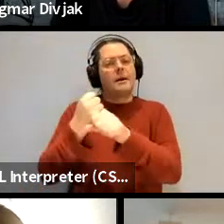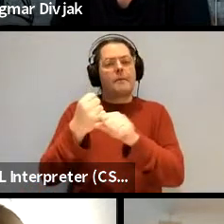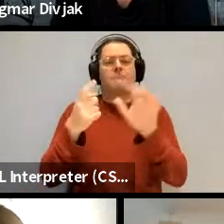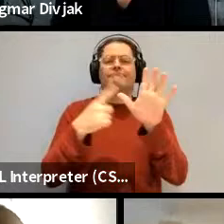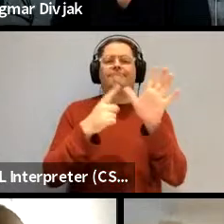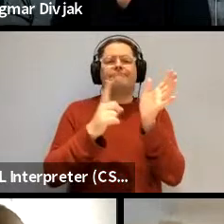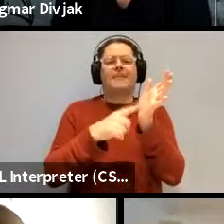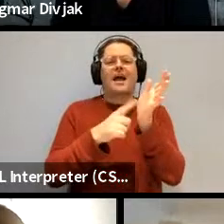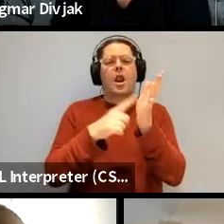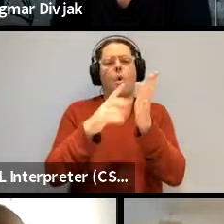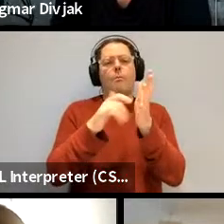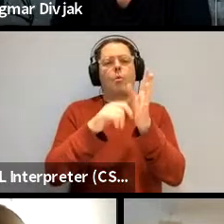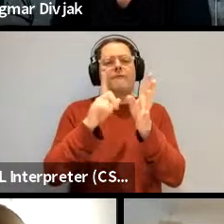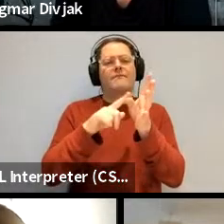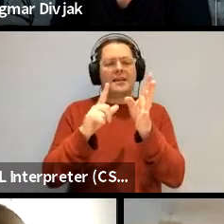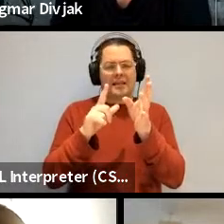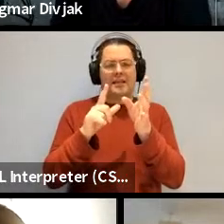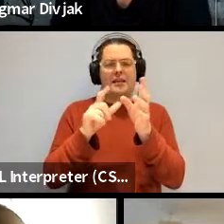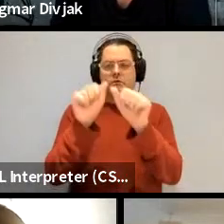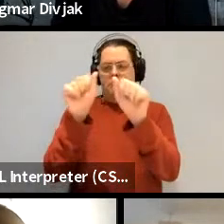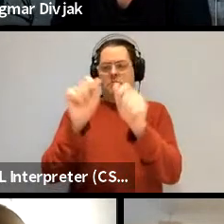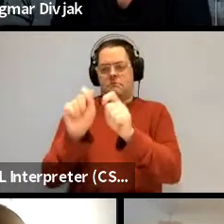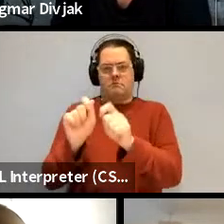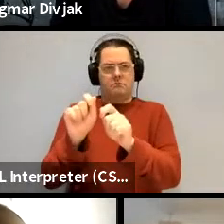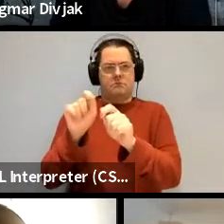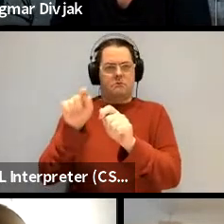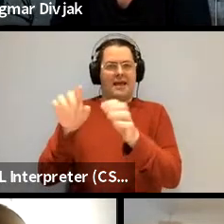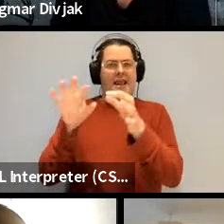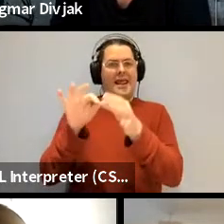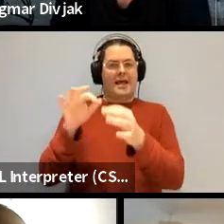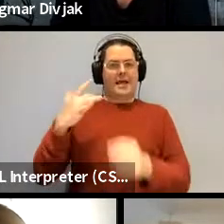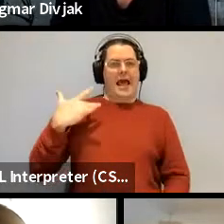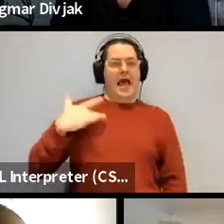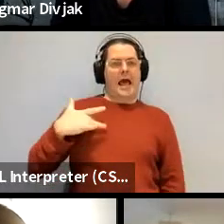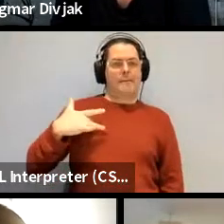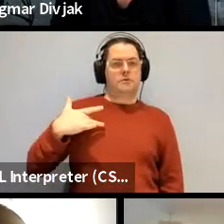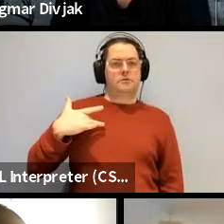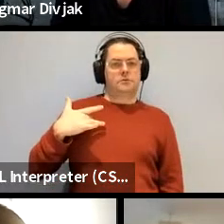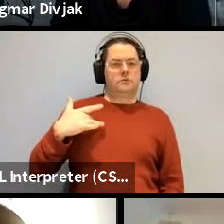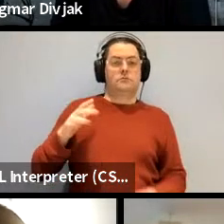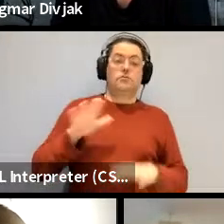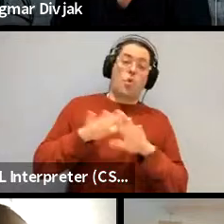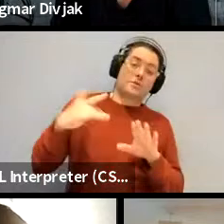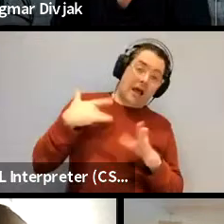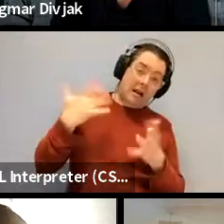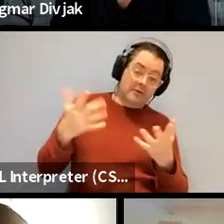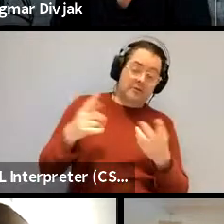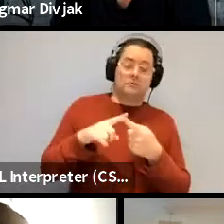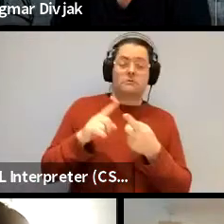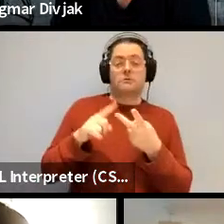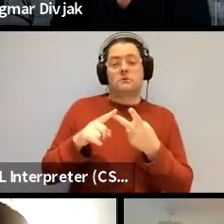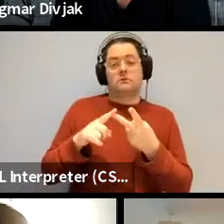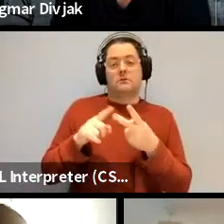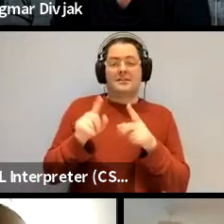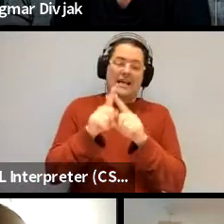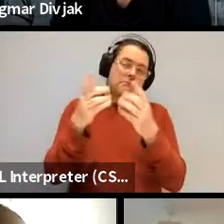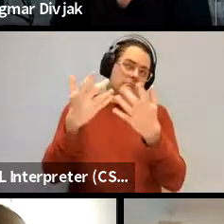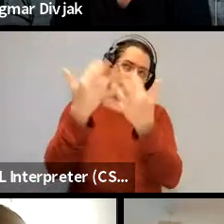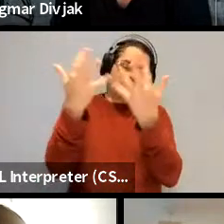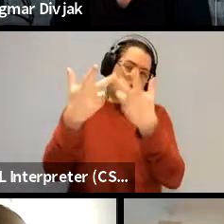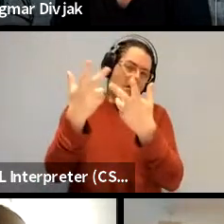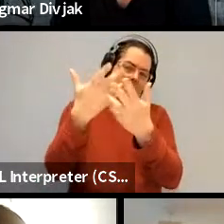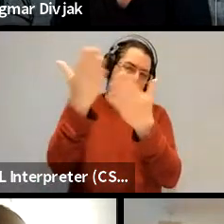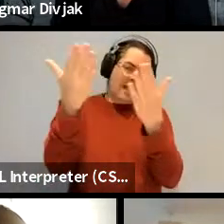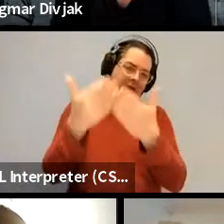being conditioned by animacy or you know like just like every other language i'm